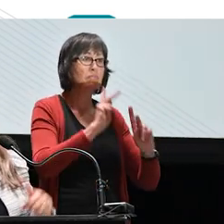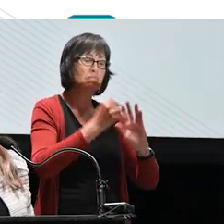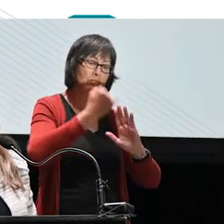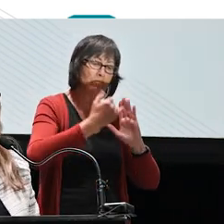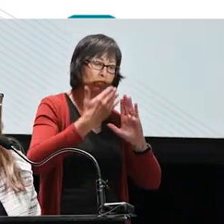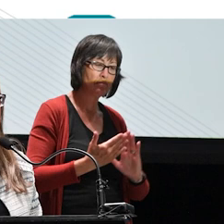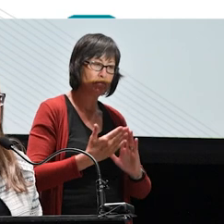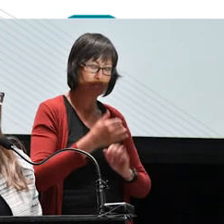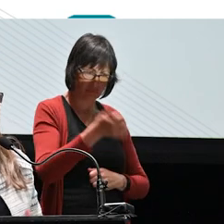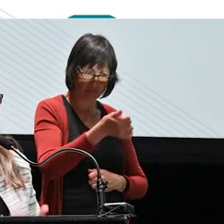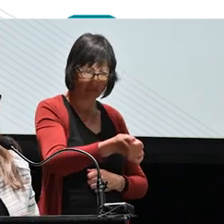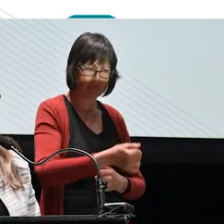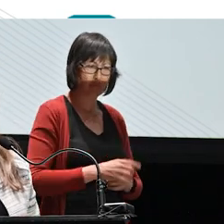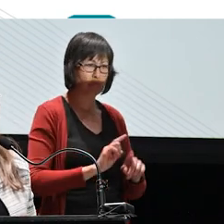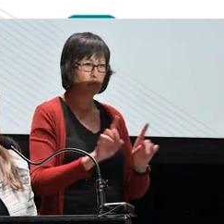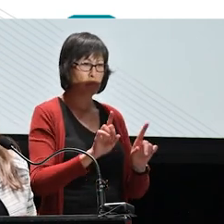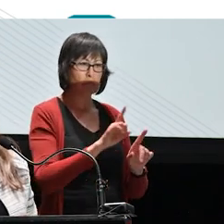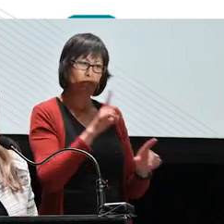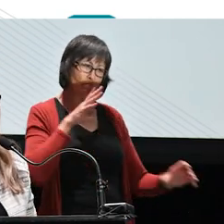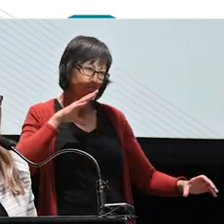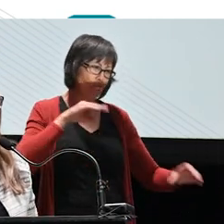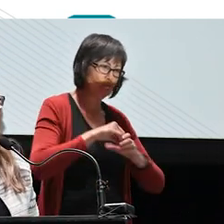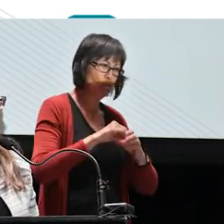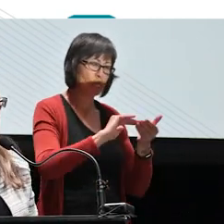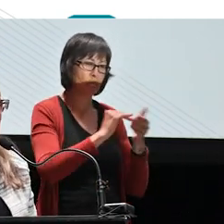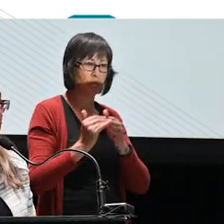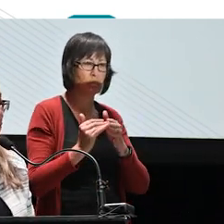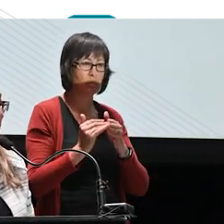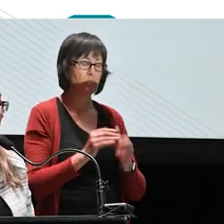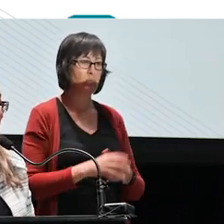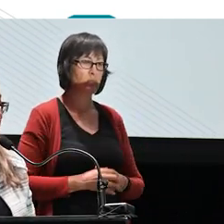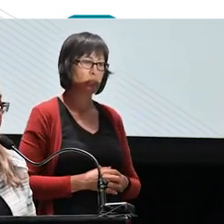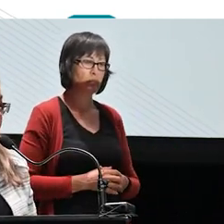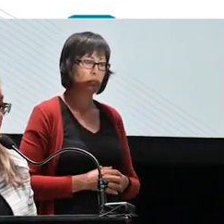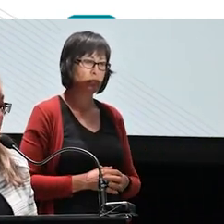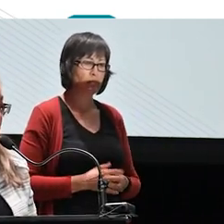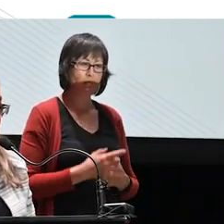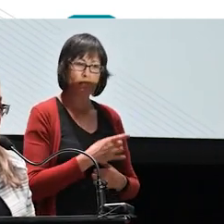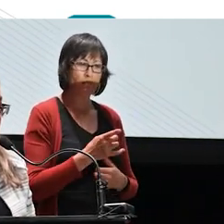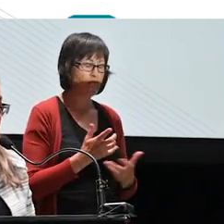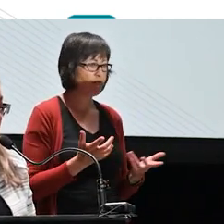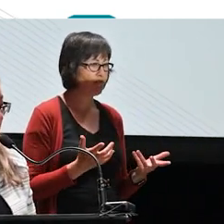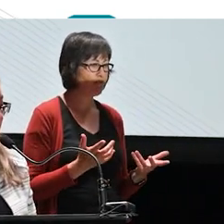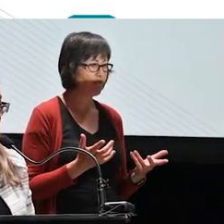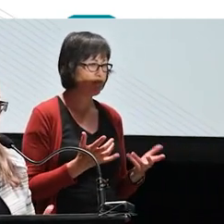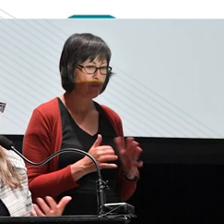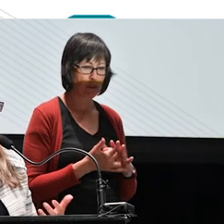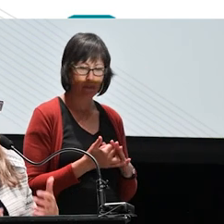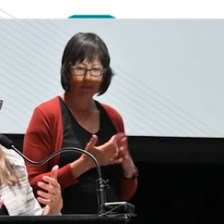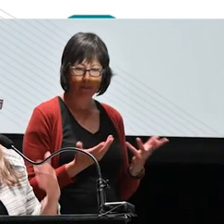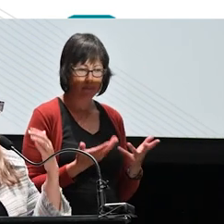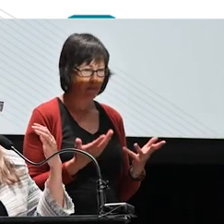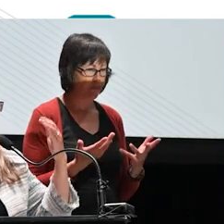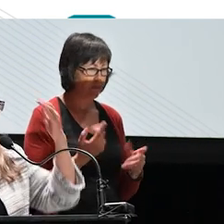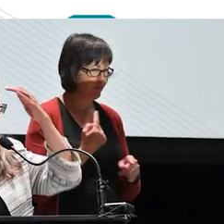artists in their own right, but so committed to our community. So, um, I, I, I don't have this